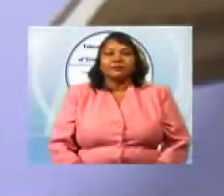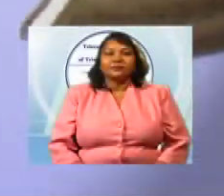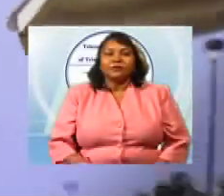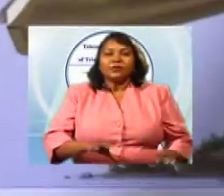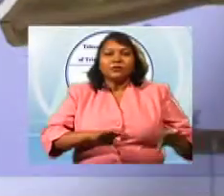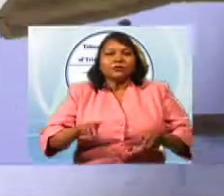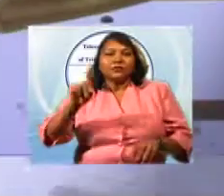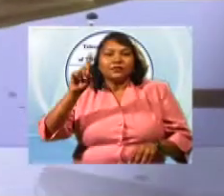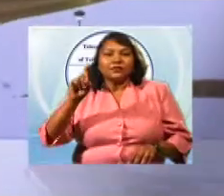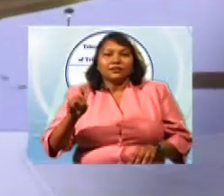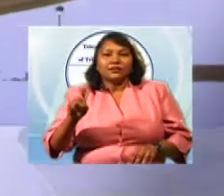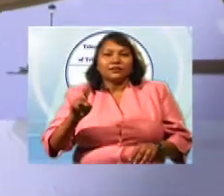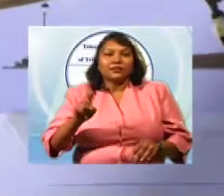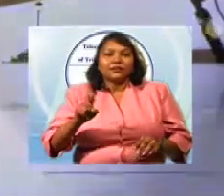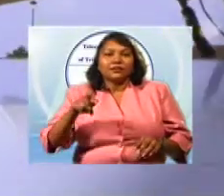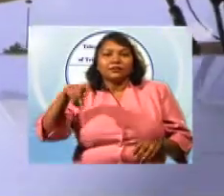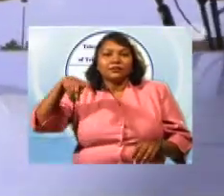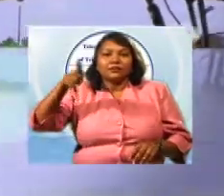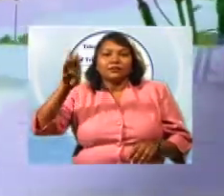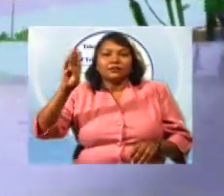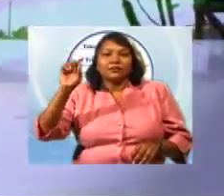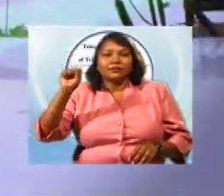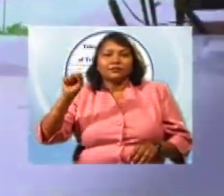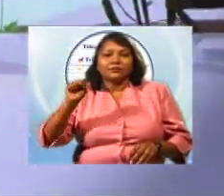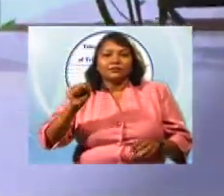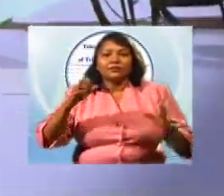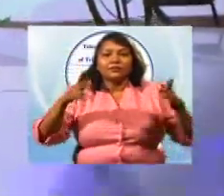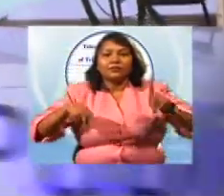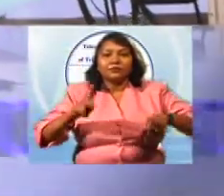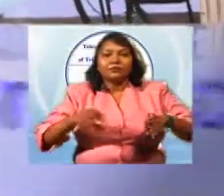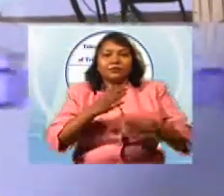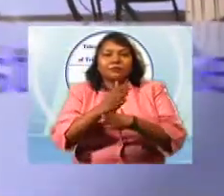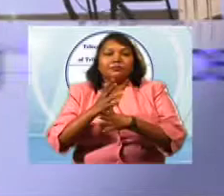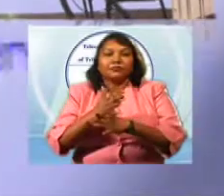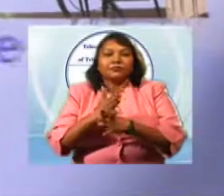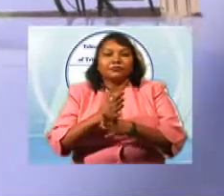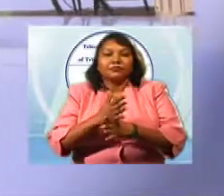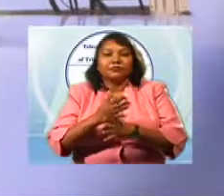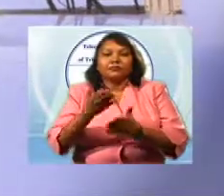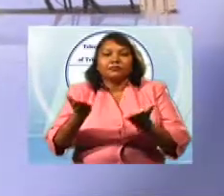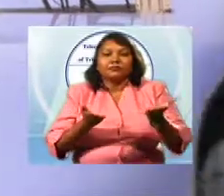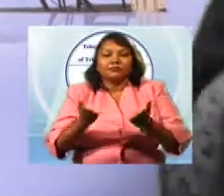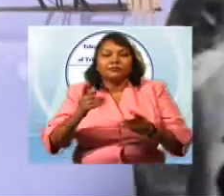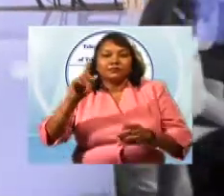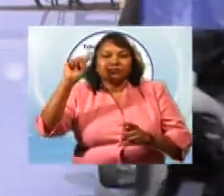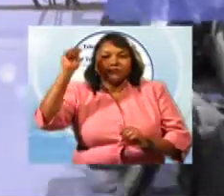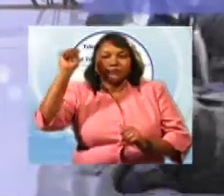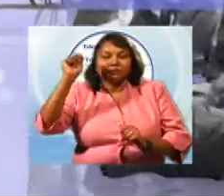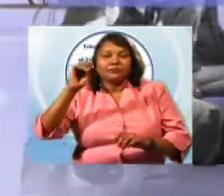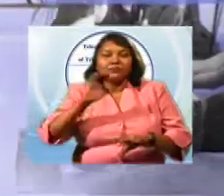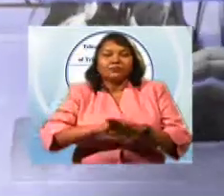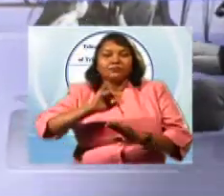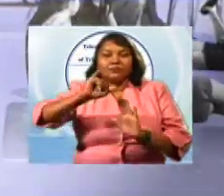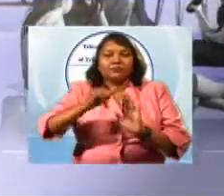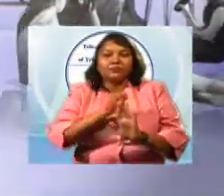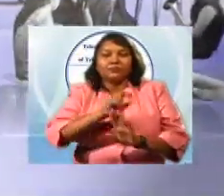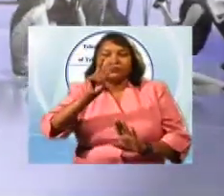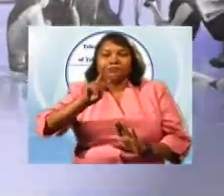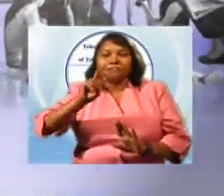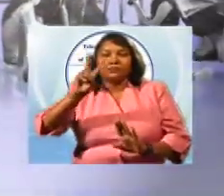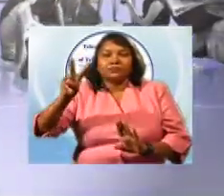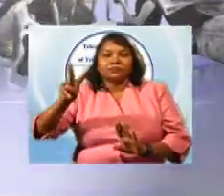Is there a need for a public broadcasting service in Trinidad and Tobago? On July 22, 2009,